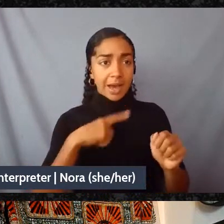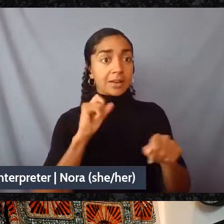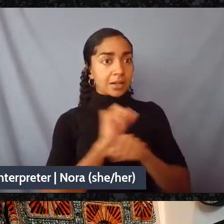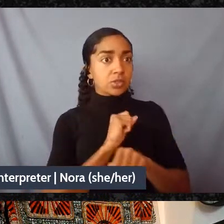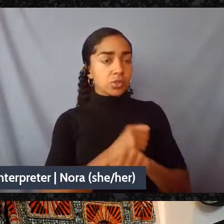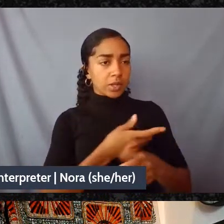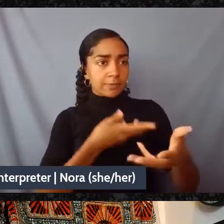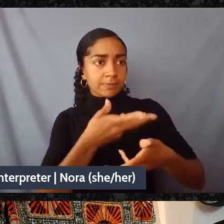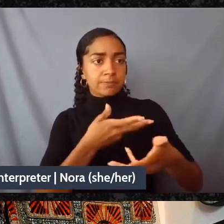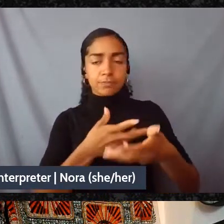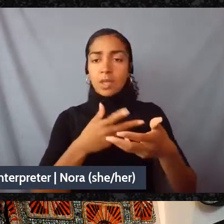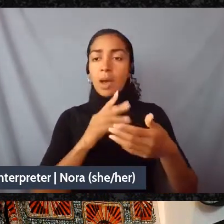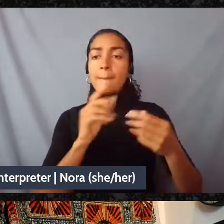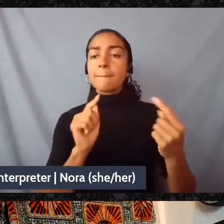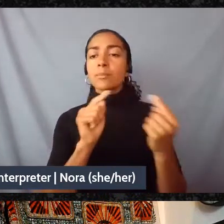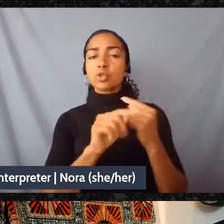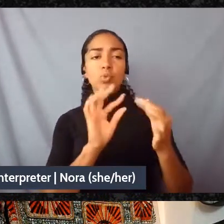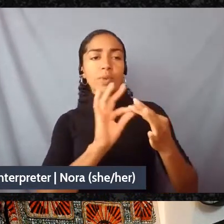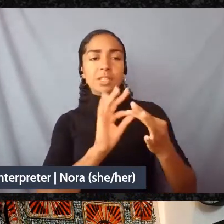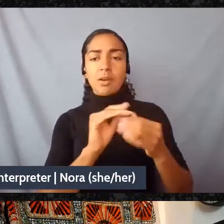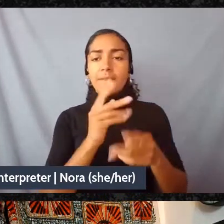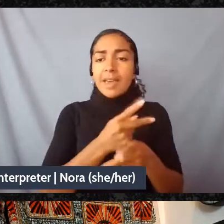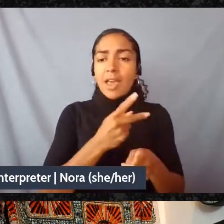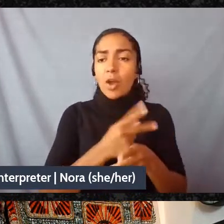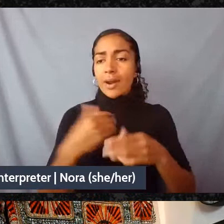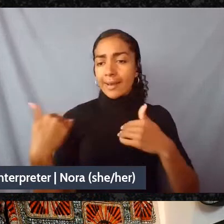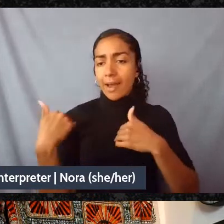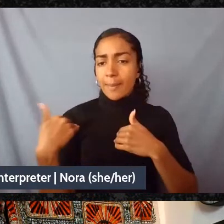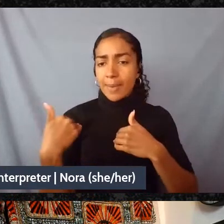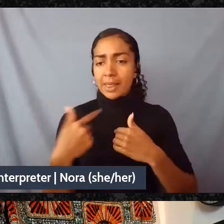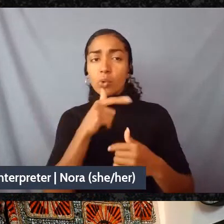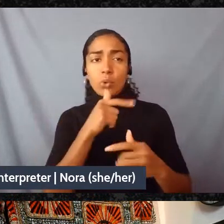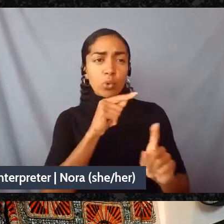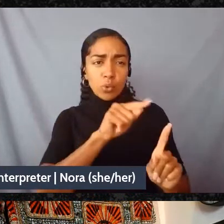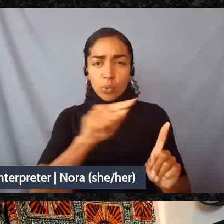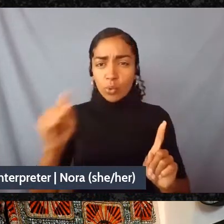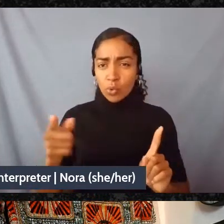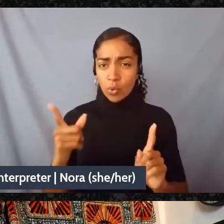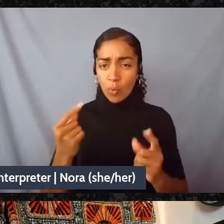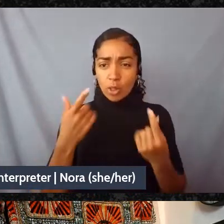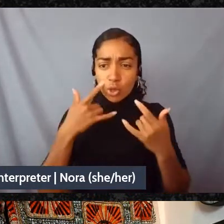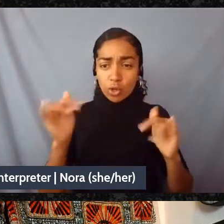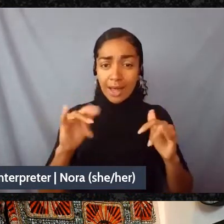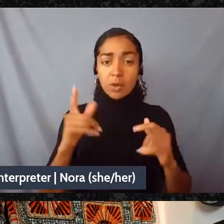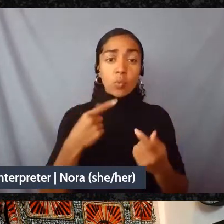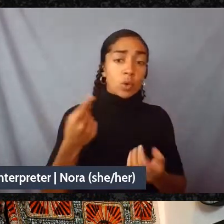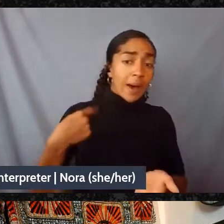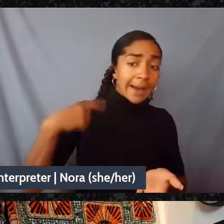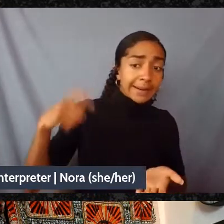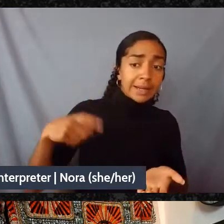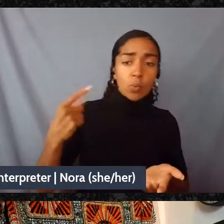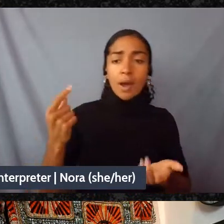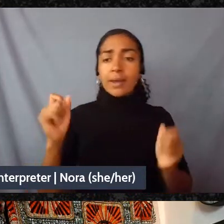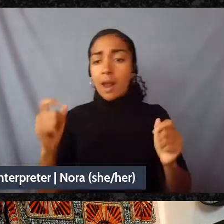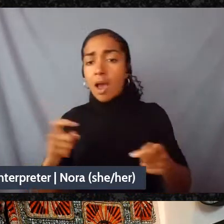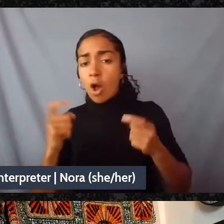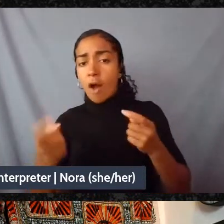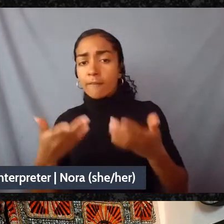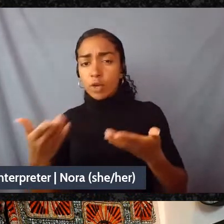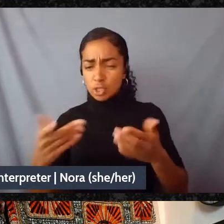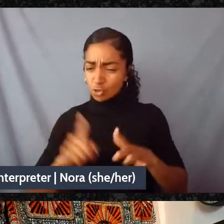accountability with and what do I need and what can I offer? A tangible resource I want to offer people